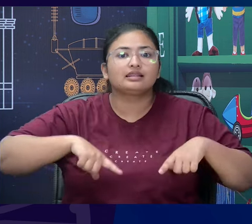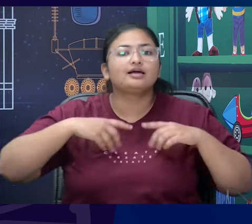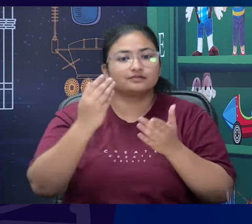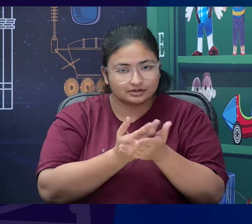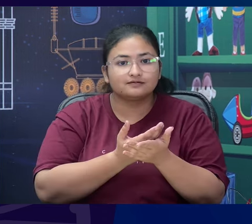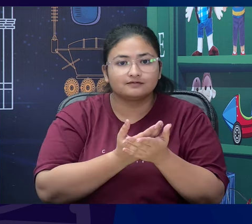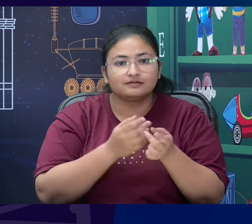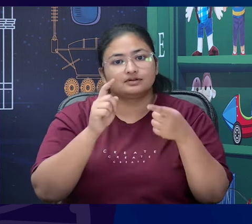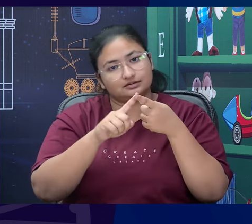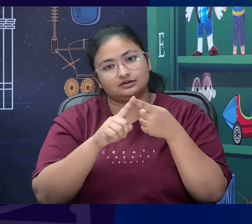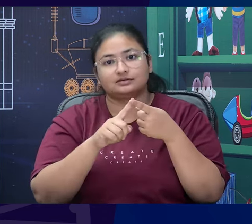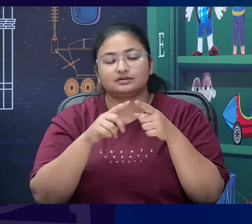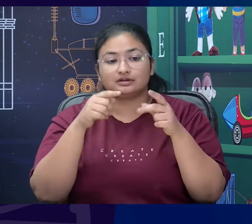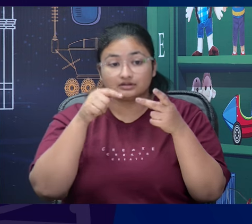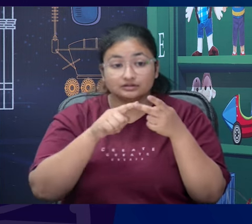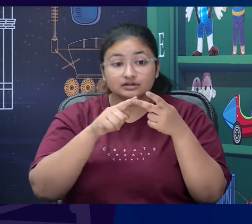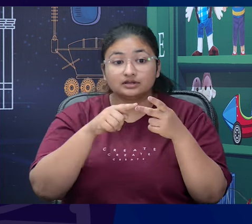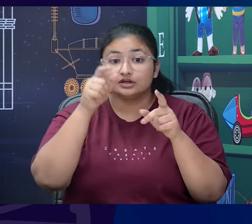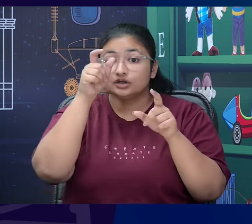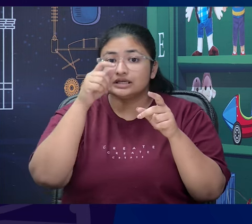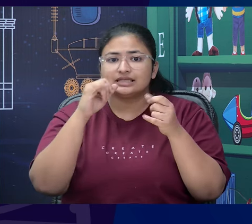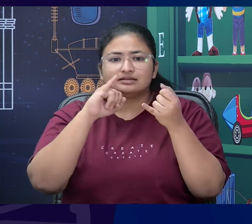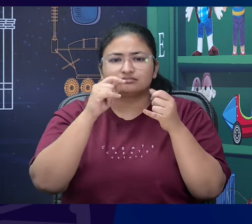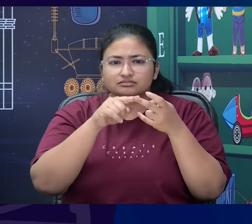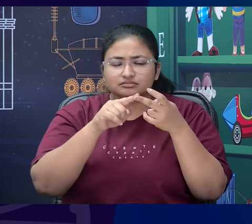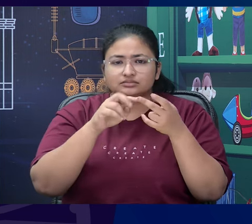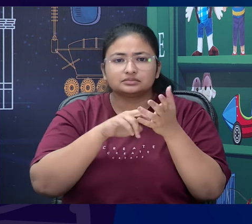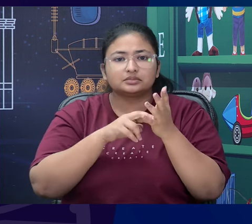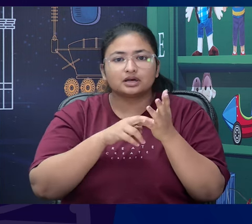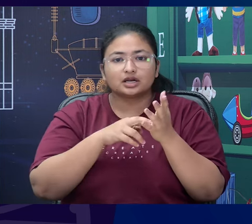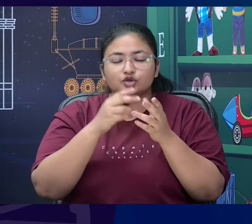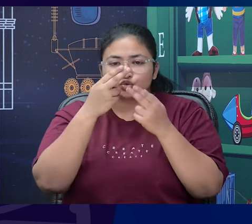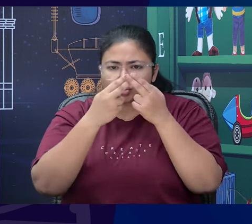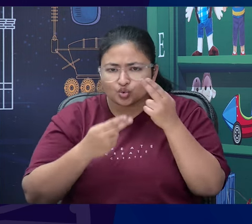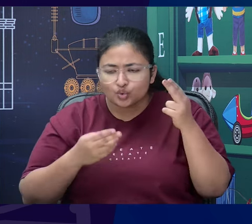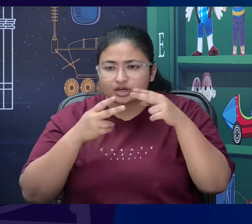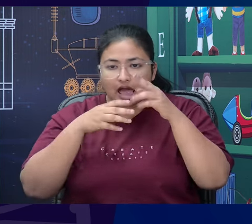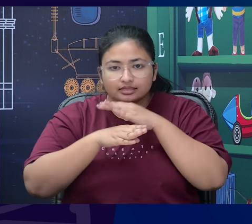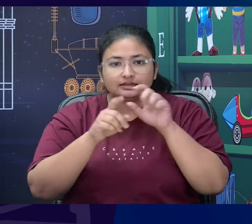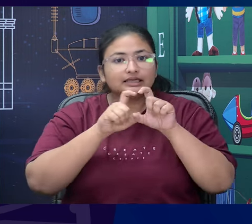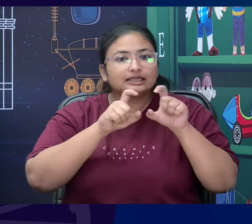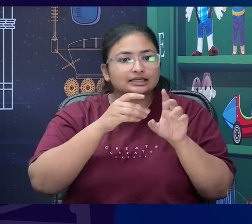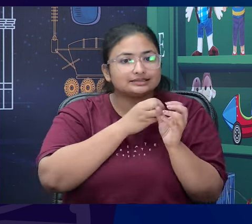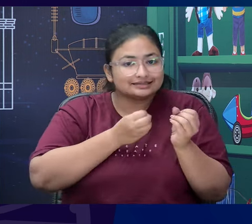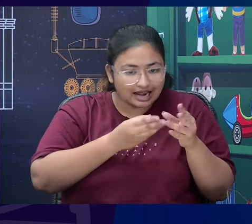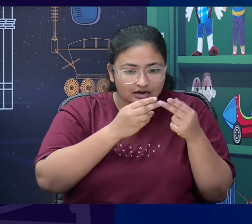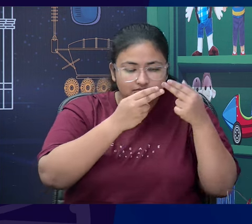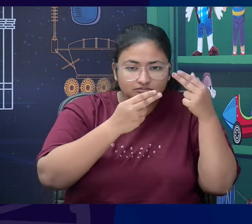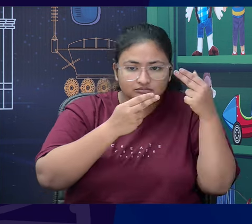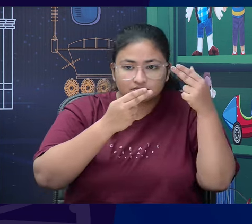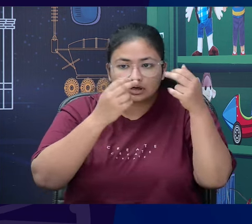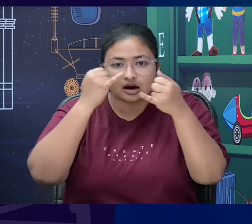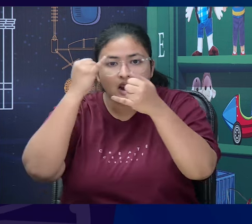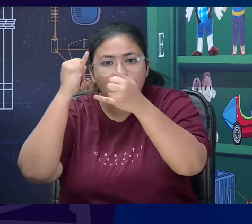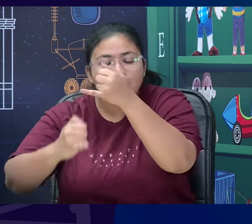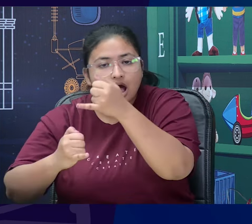a story full of suspense and suspense is a state or feeling of excitement or anxious uncertainty about